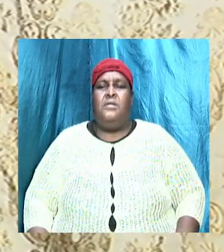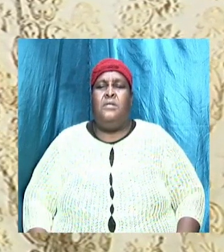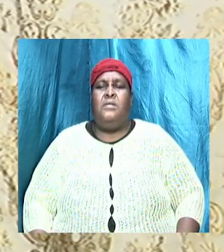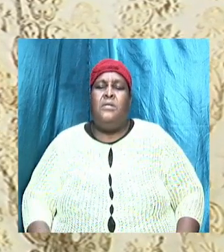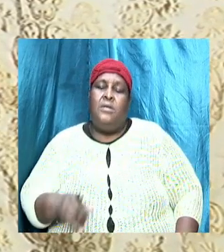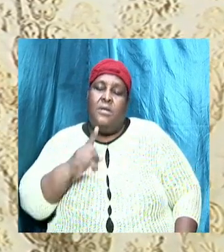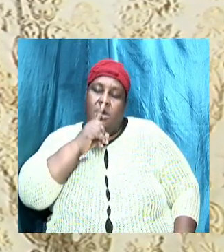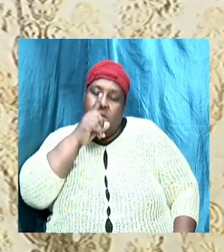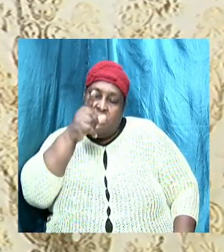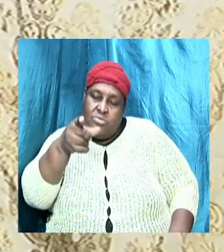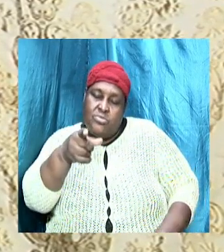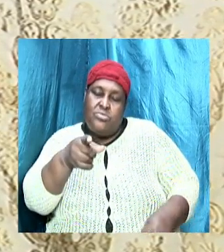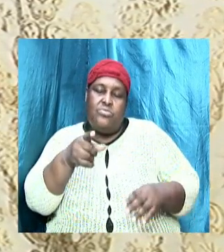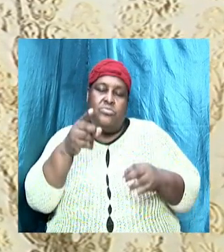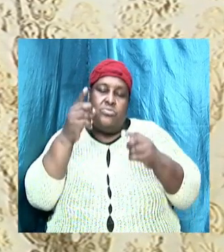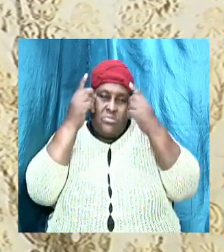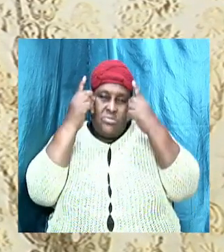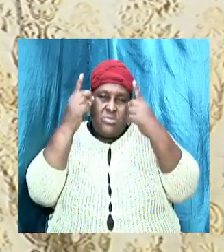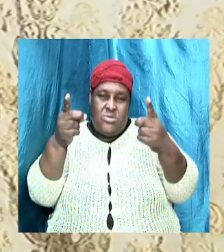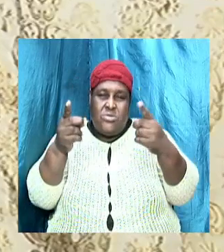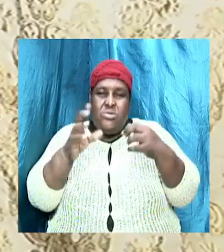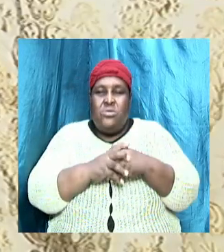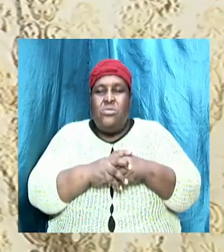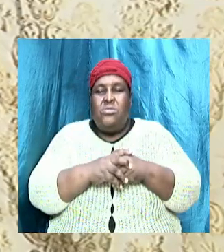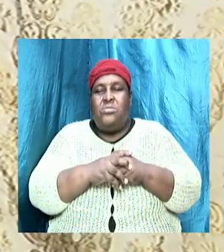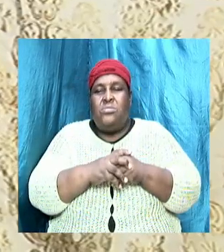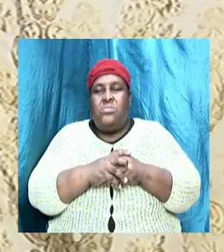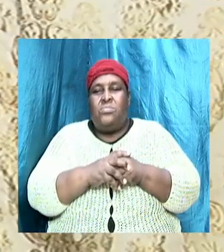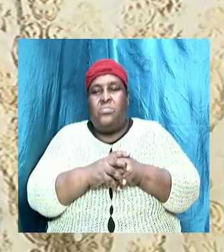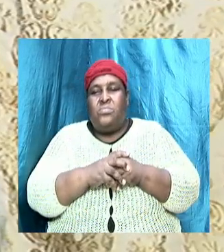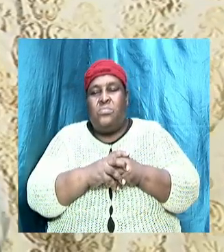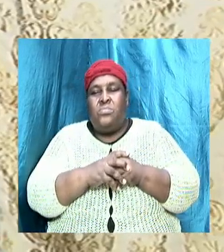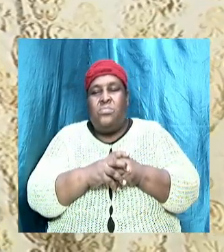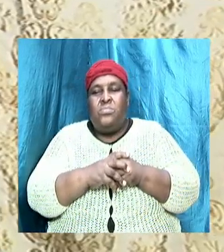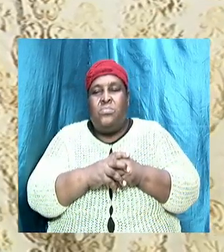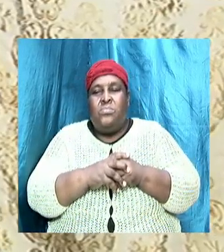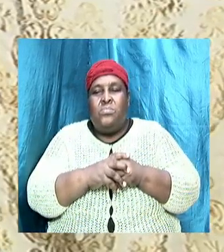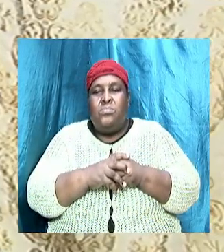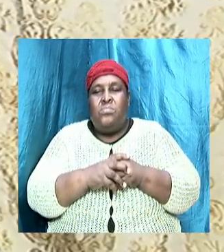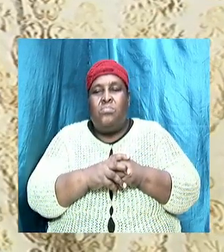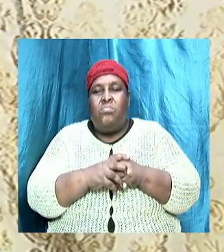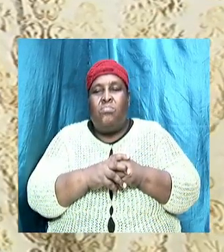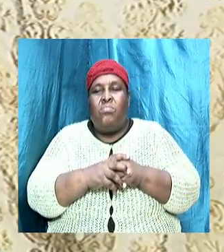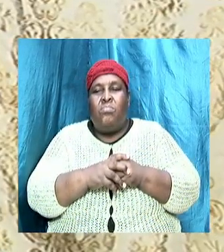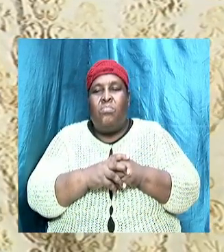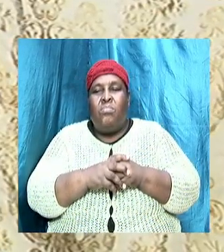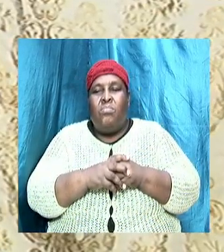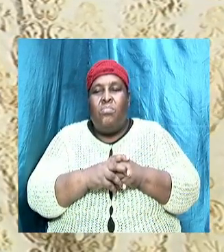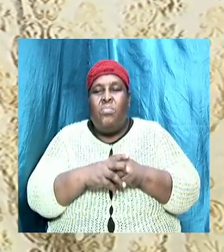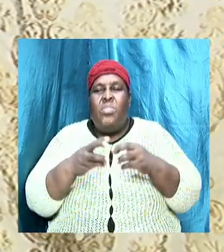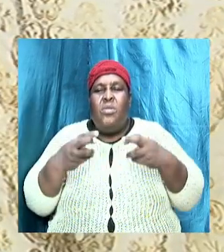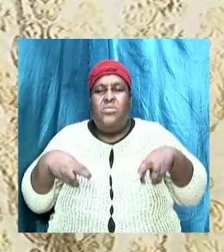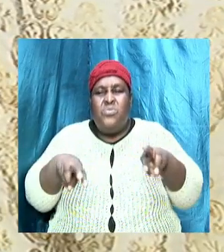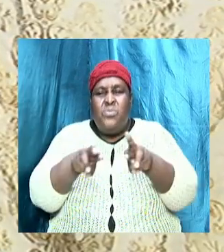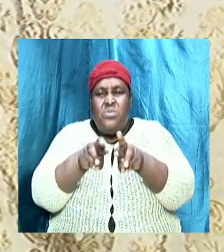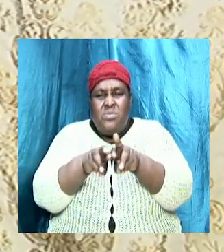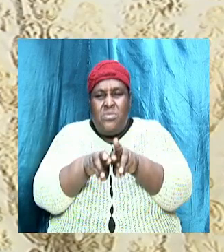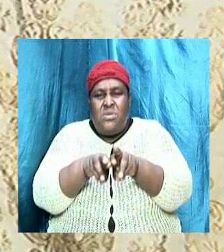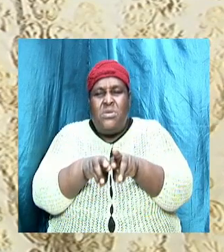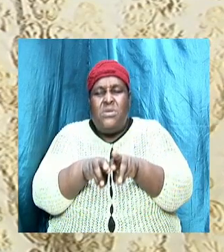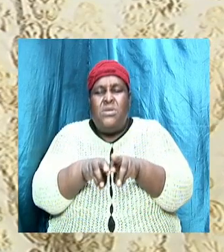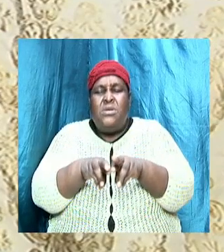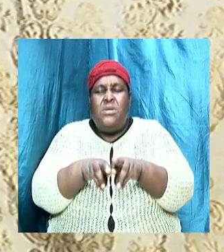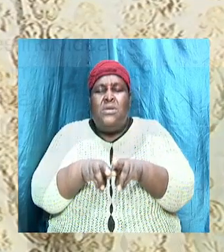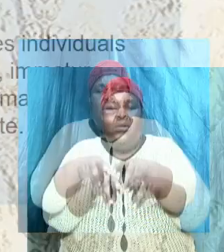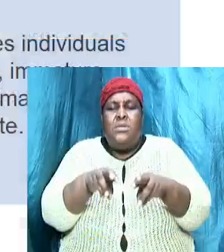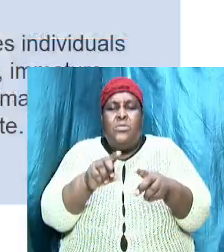true doctrine is beneficial to spiritual health. In other